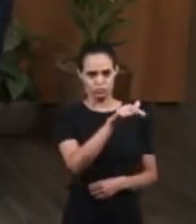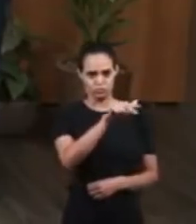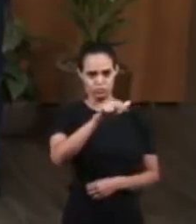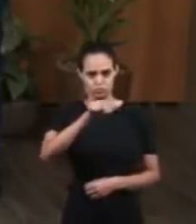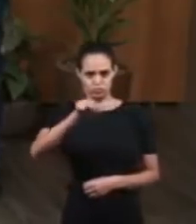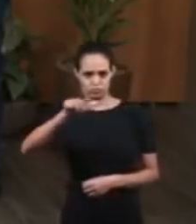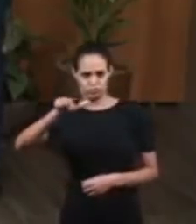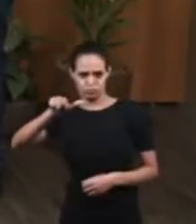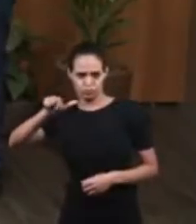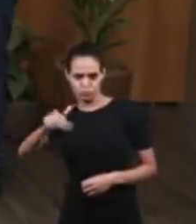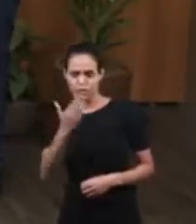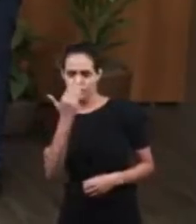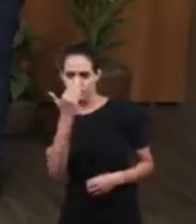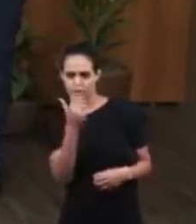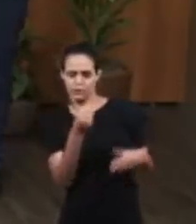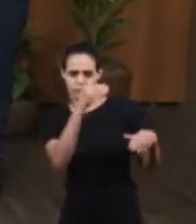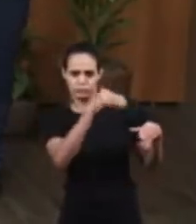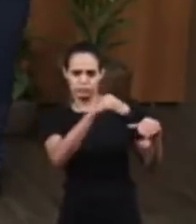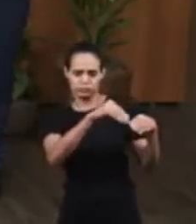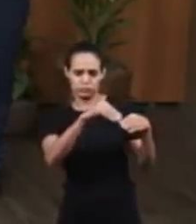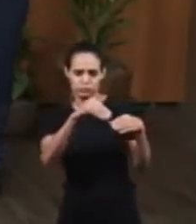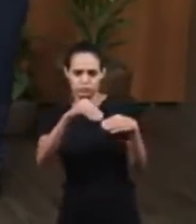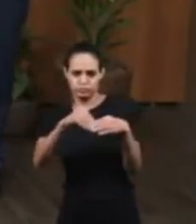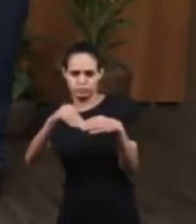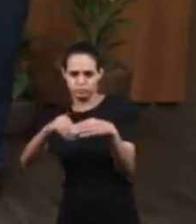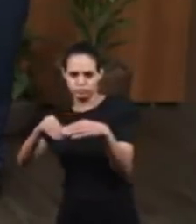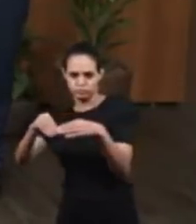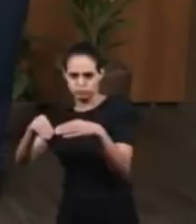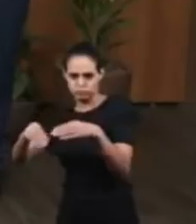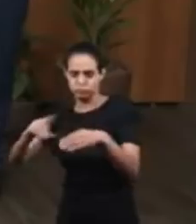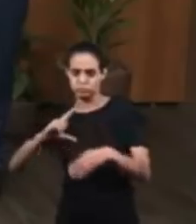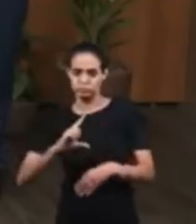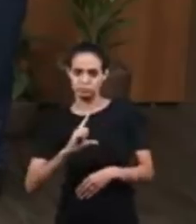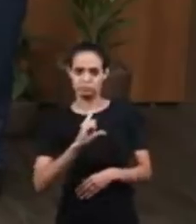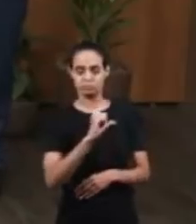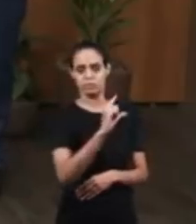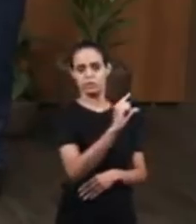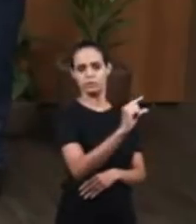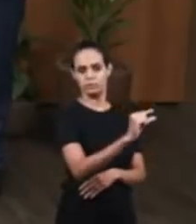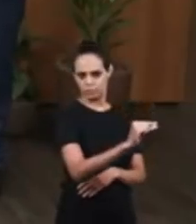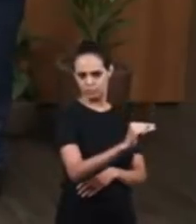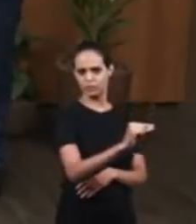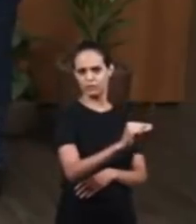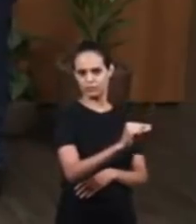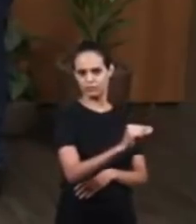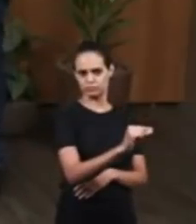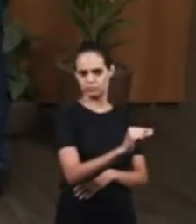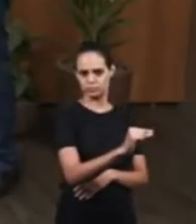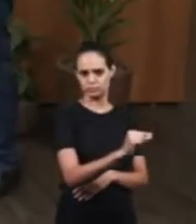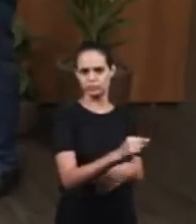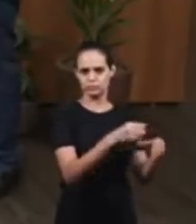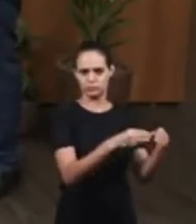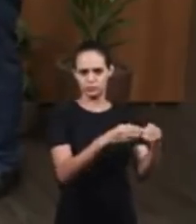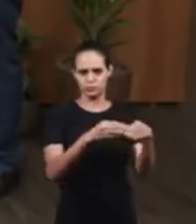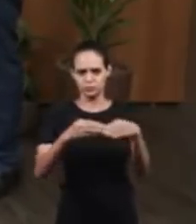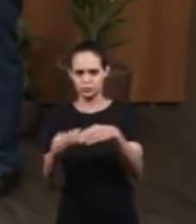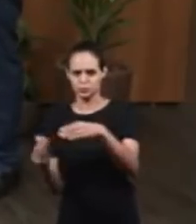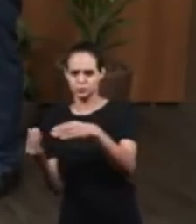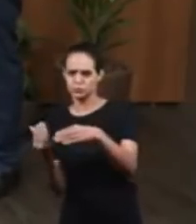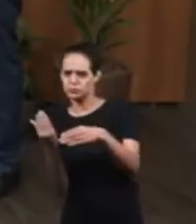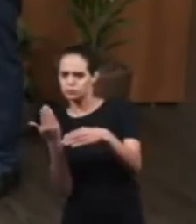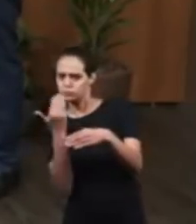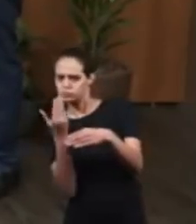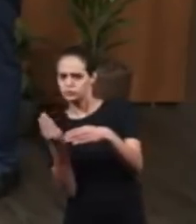food. So they departed taking their belongings. They were all rejoicing. They were all